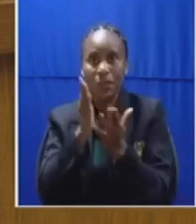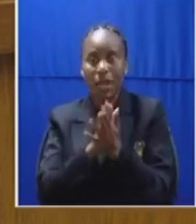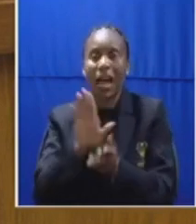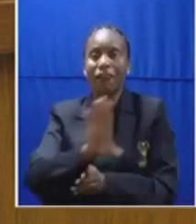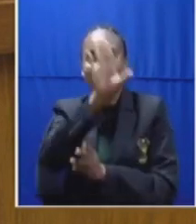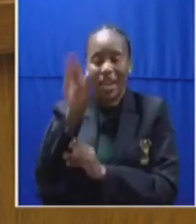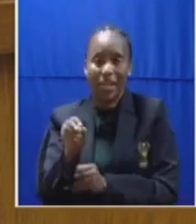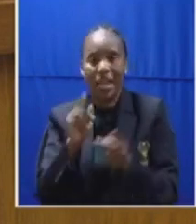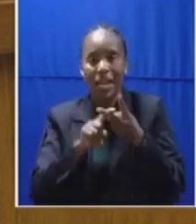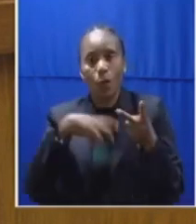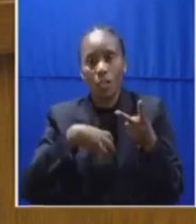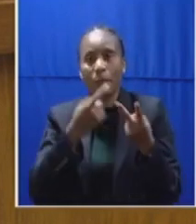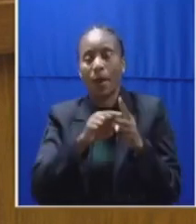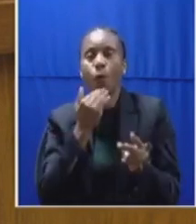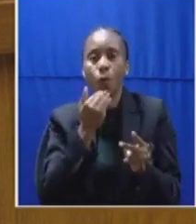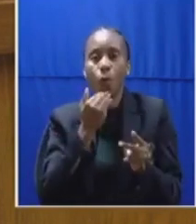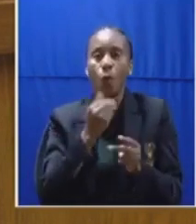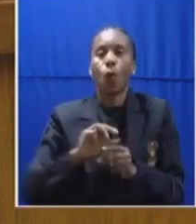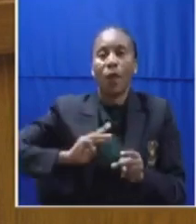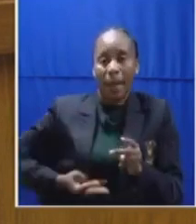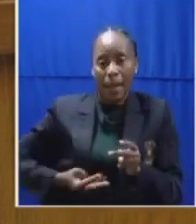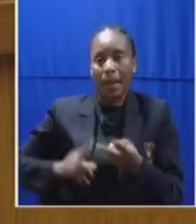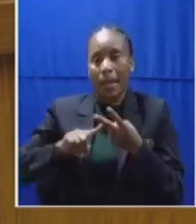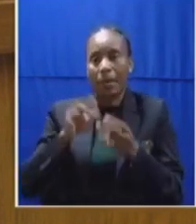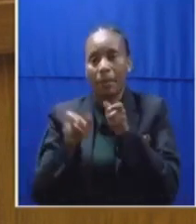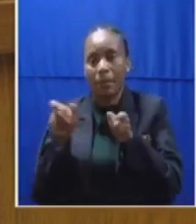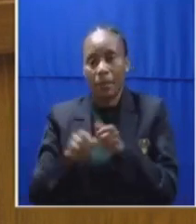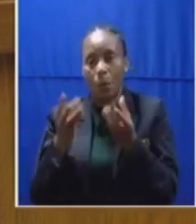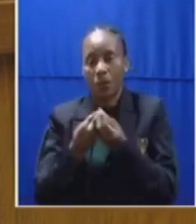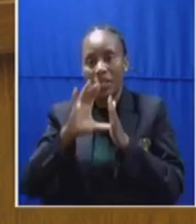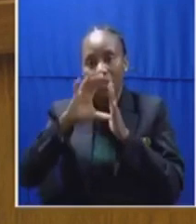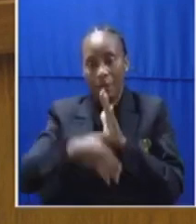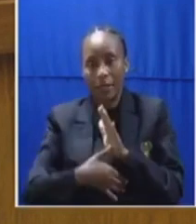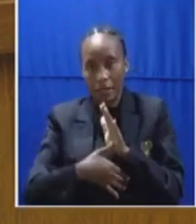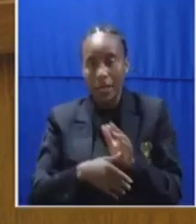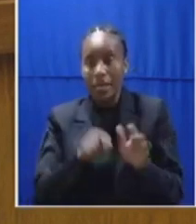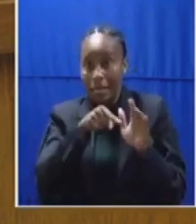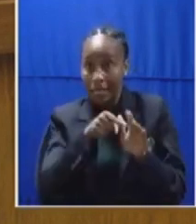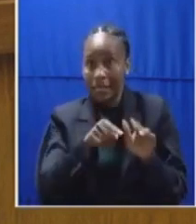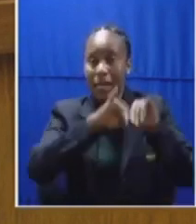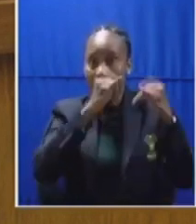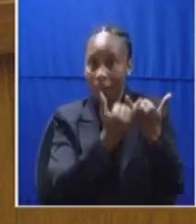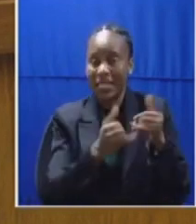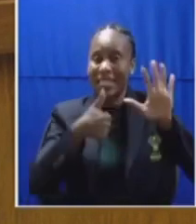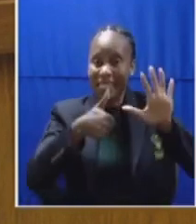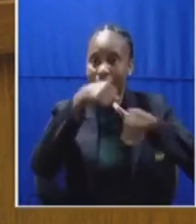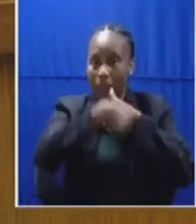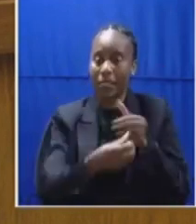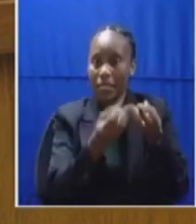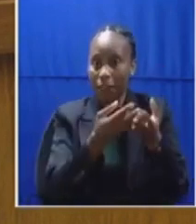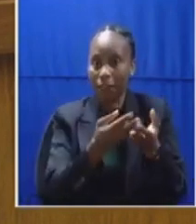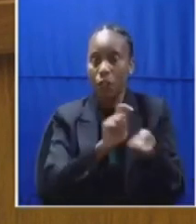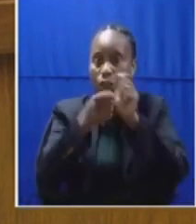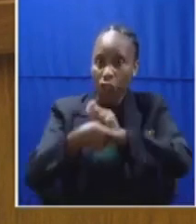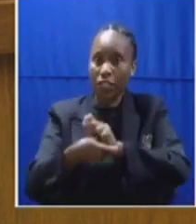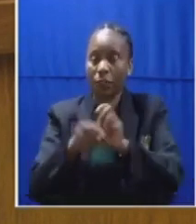women and people living with disabilities. The EFF government will give asset management companies six months to change their management to mainly black